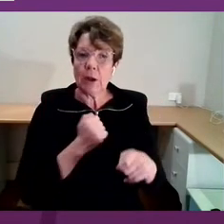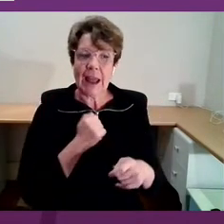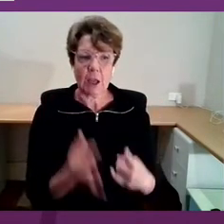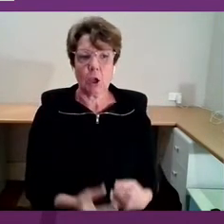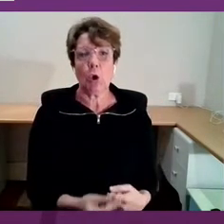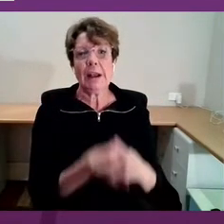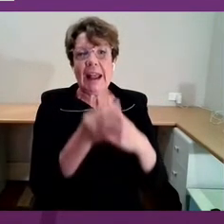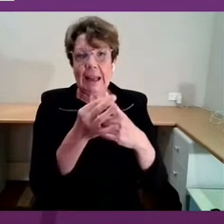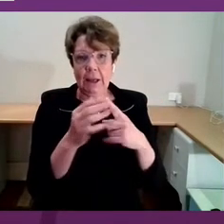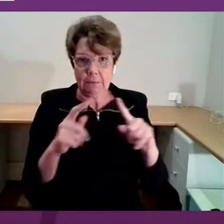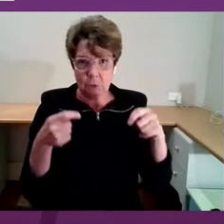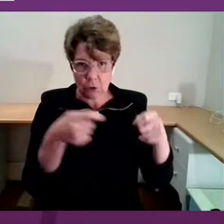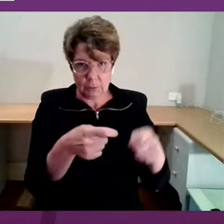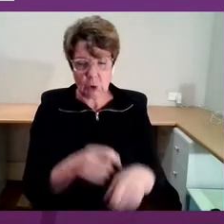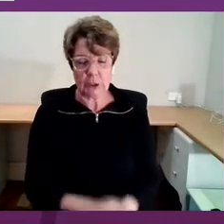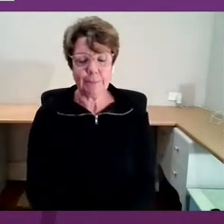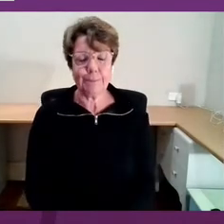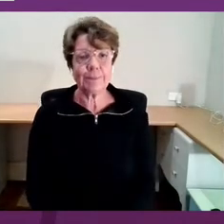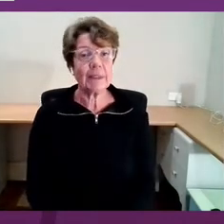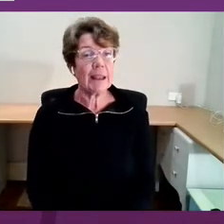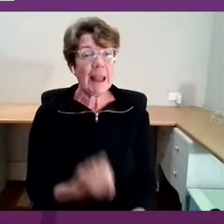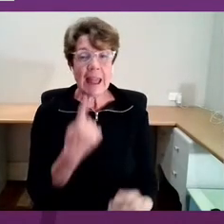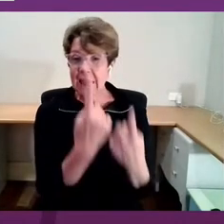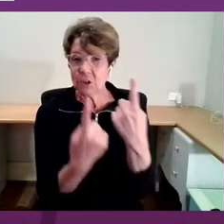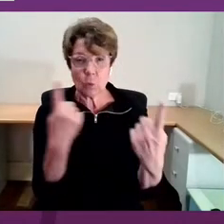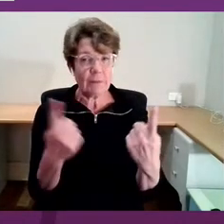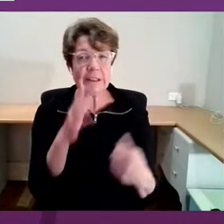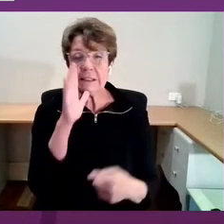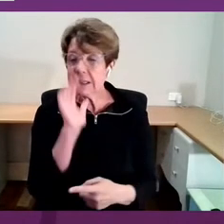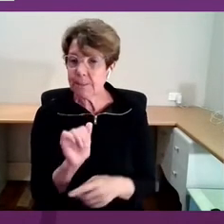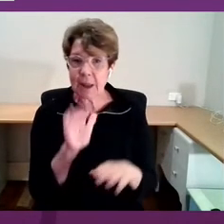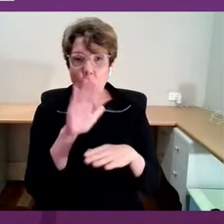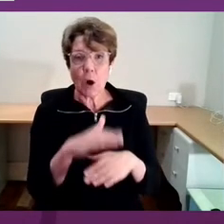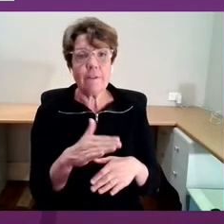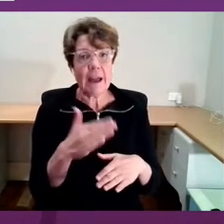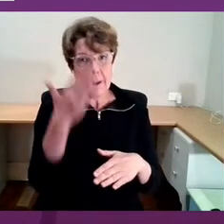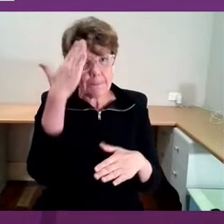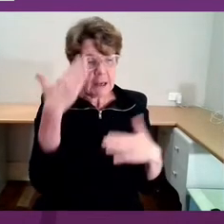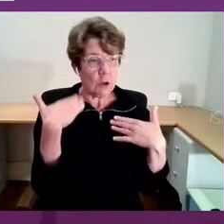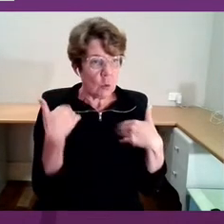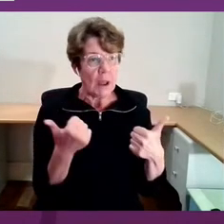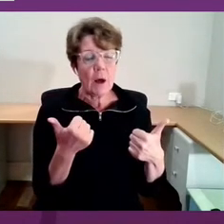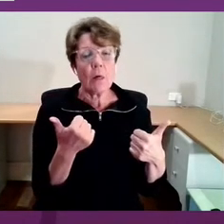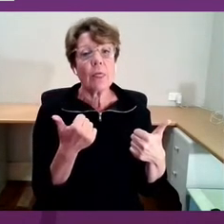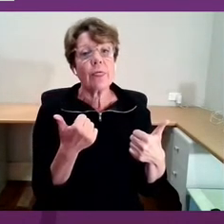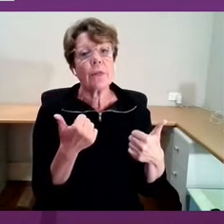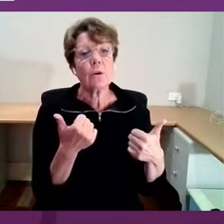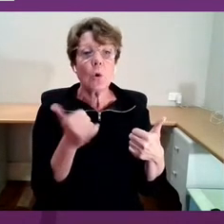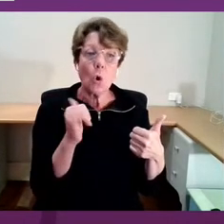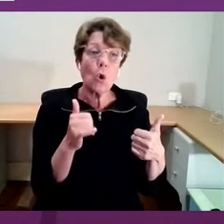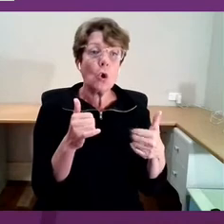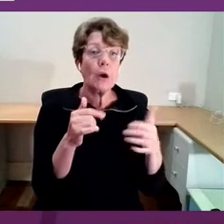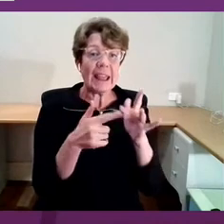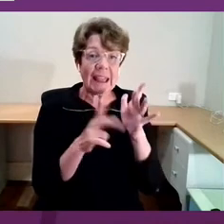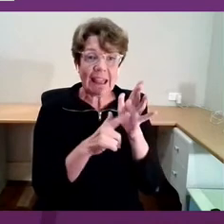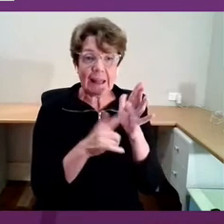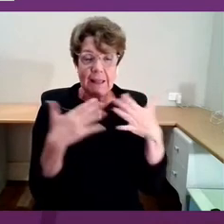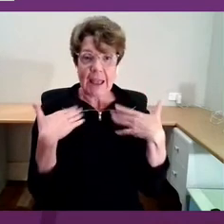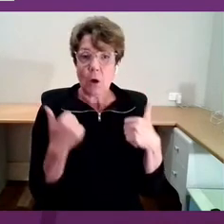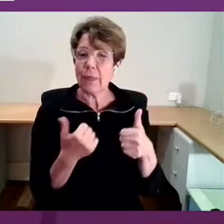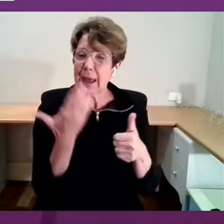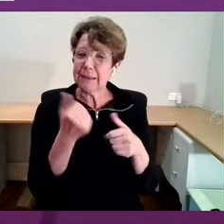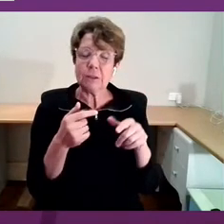Each of us, irrespective of our mental health and wellbeing or our mental ill health, is entitled to the same rights,